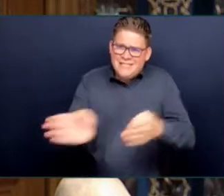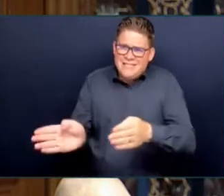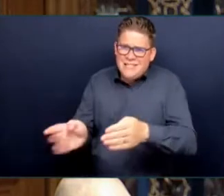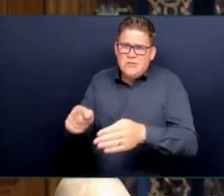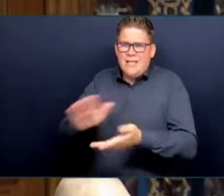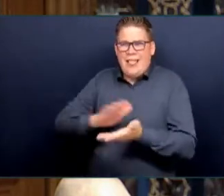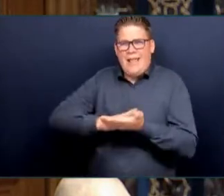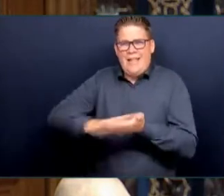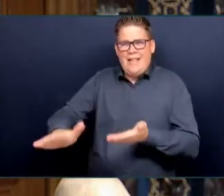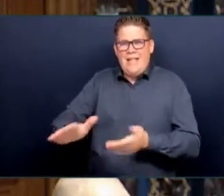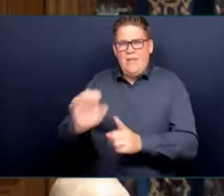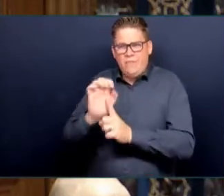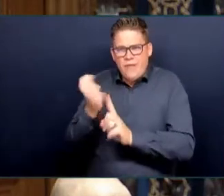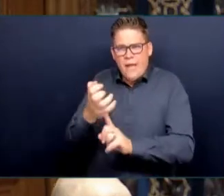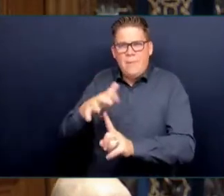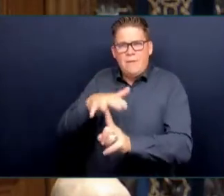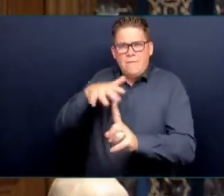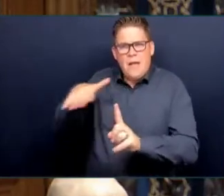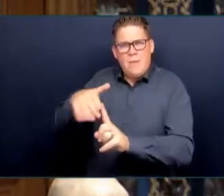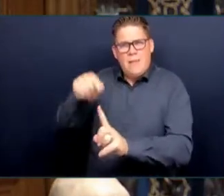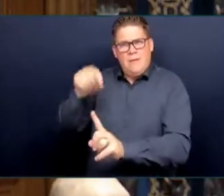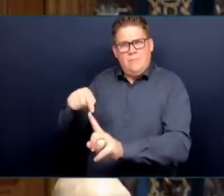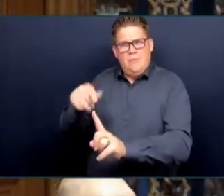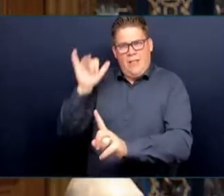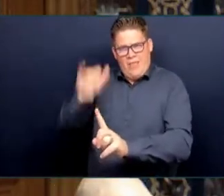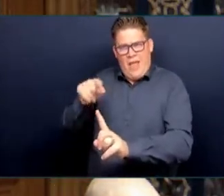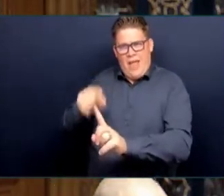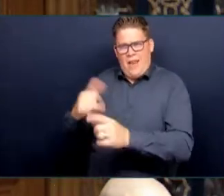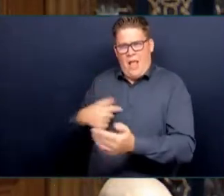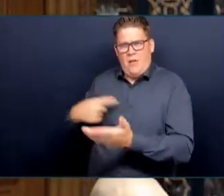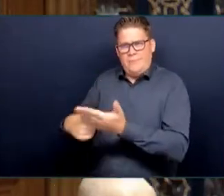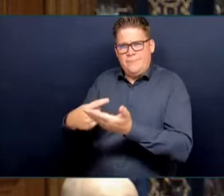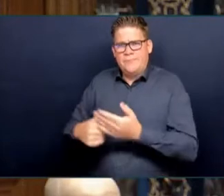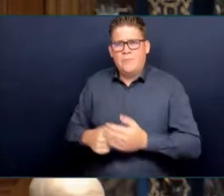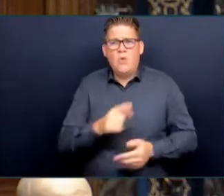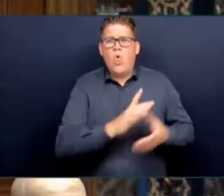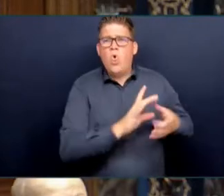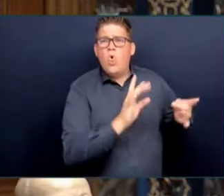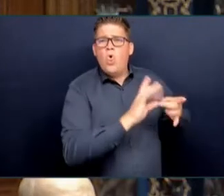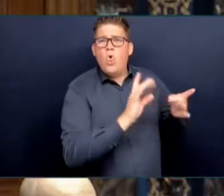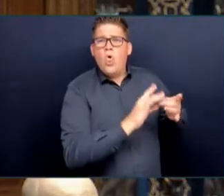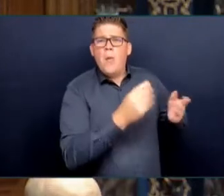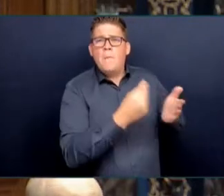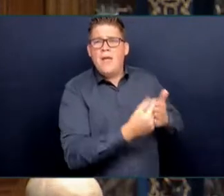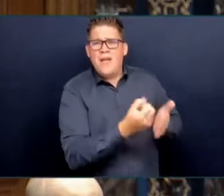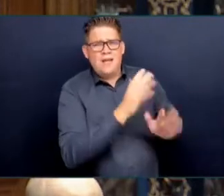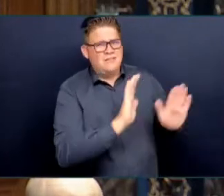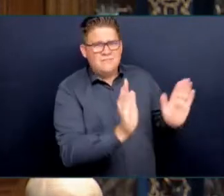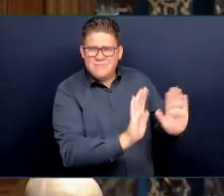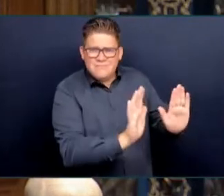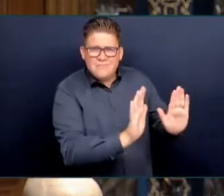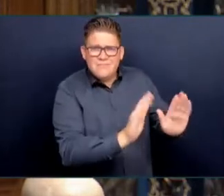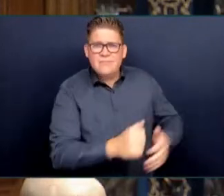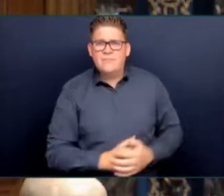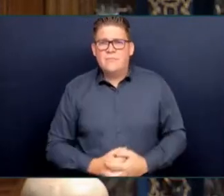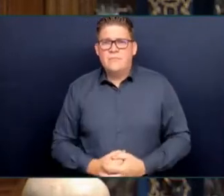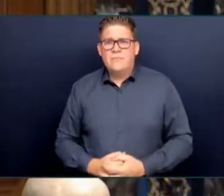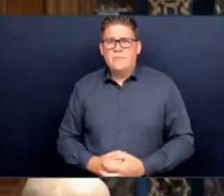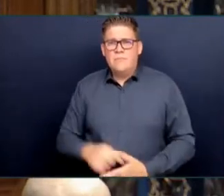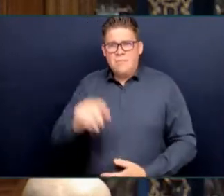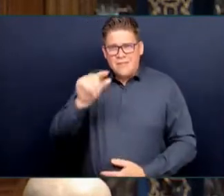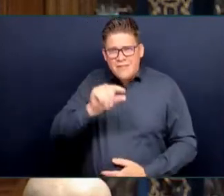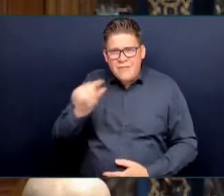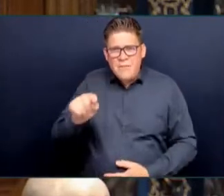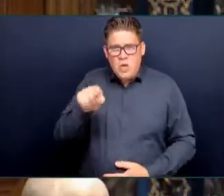don't need a briefing on those. This government doesn't seem to know an emergency if it hits them like a ton of bricks, except if a climate